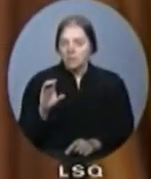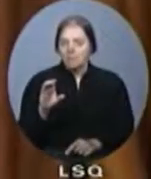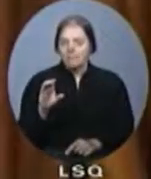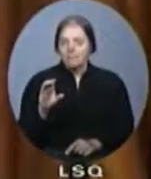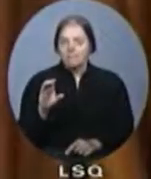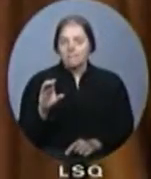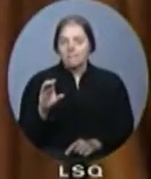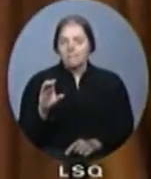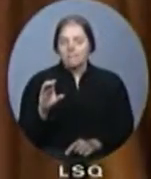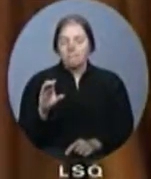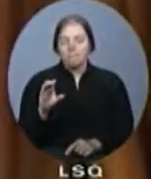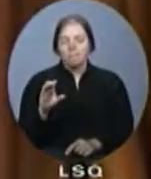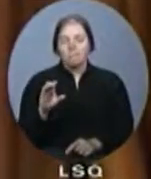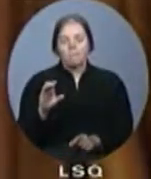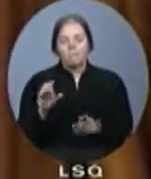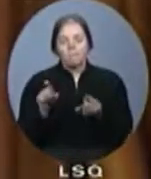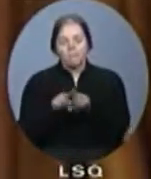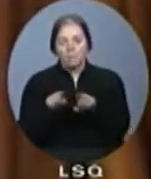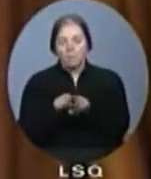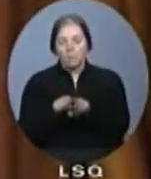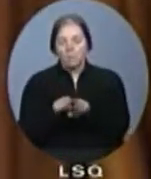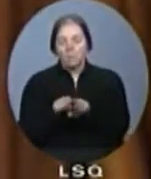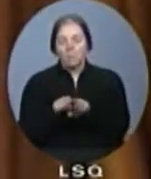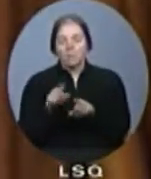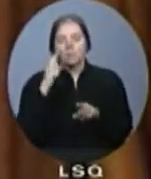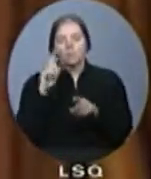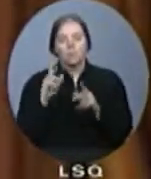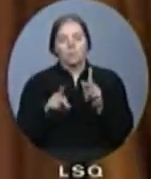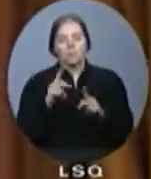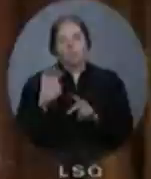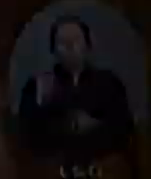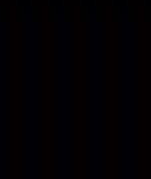the Europeans but to set a standard for the rest of world to follow.